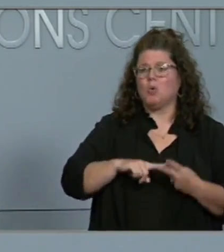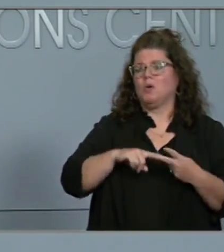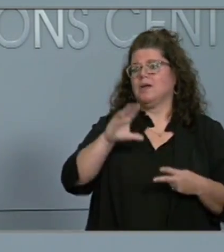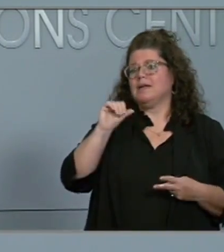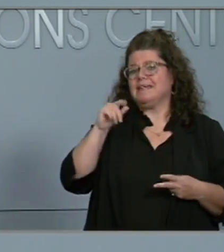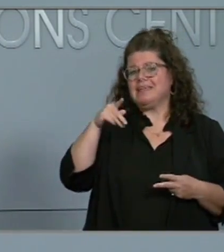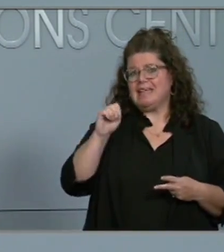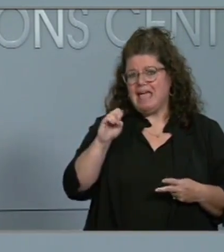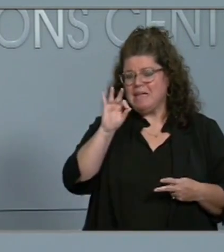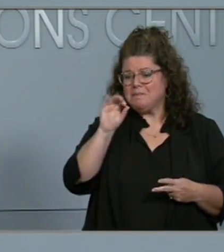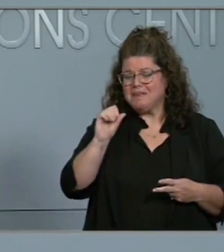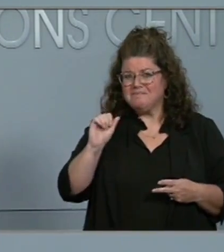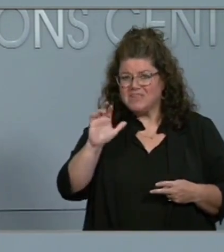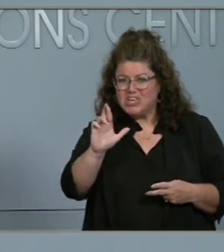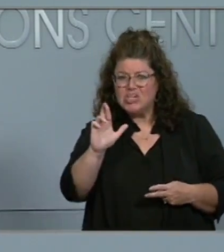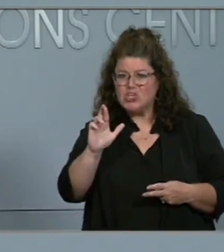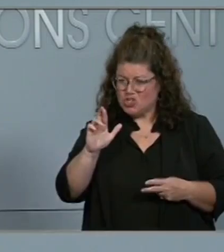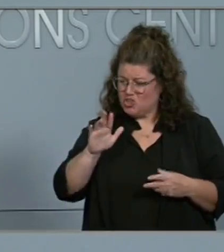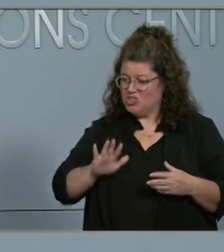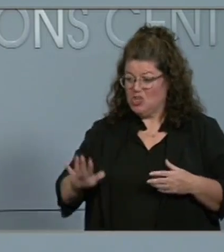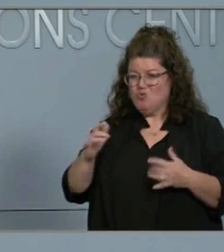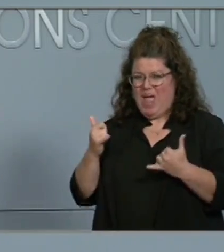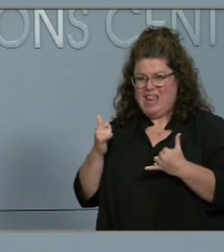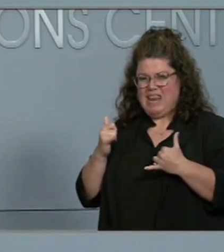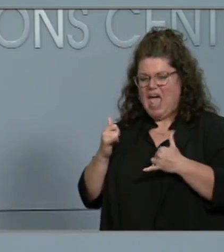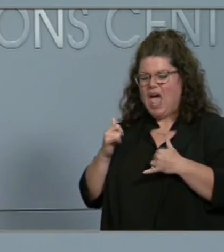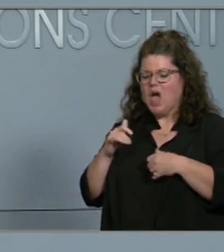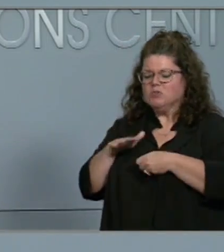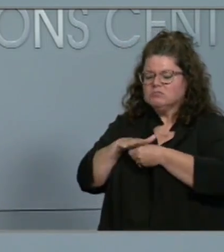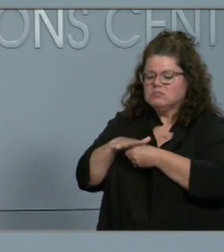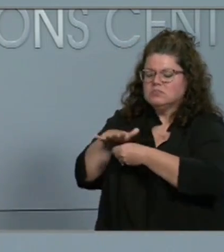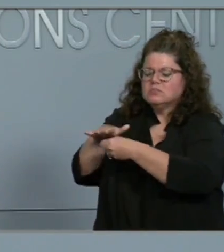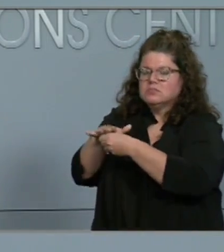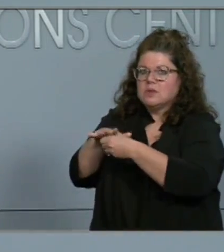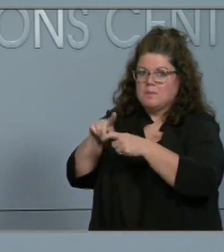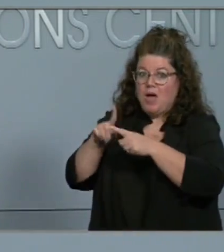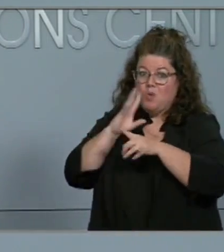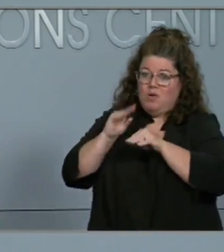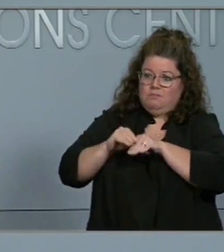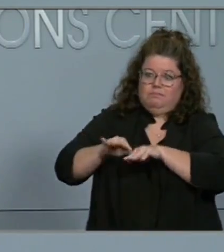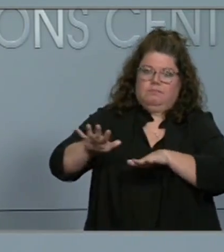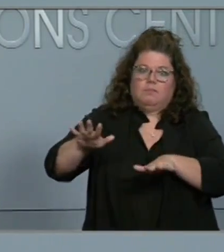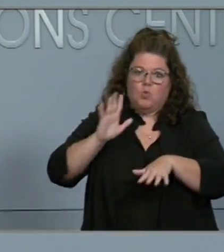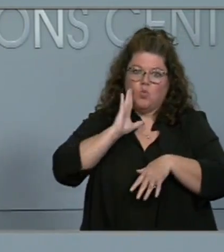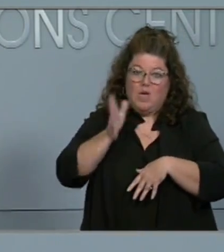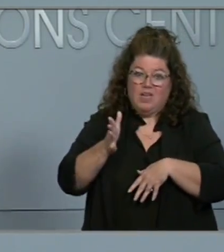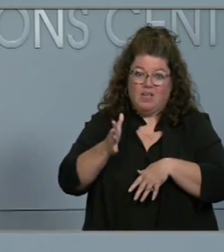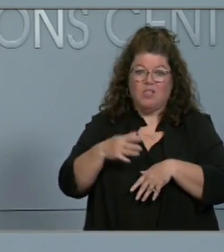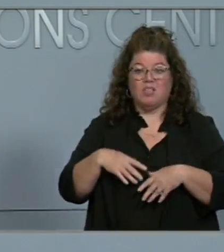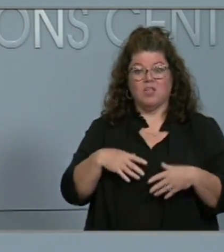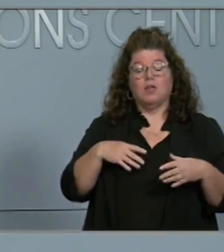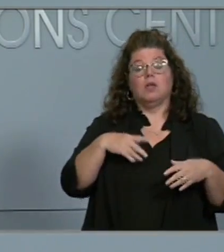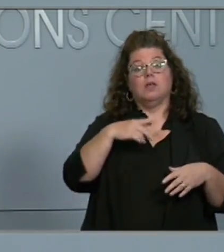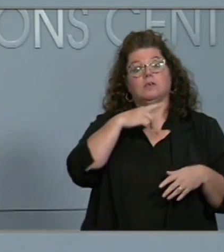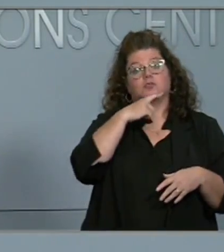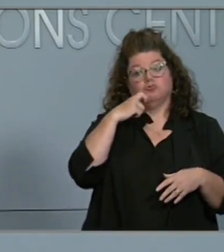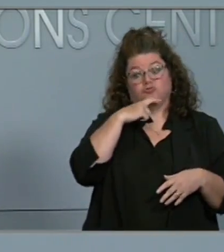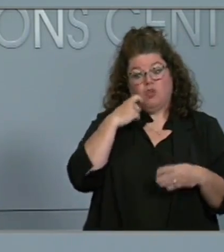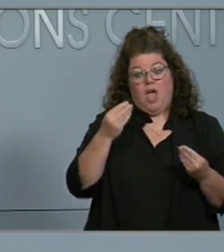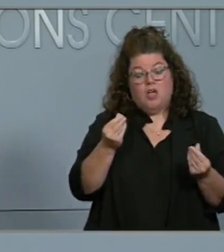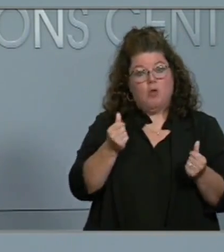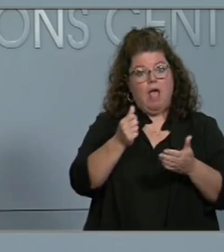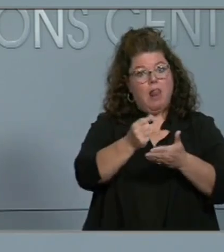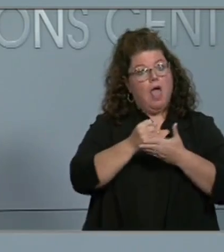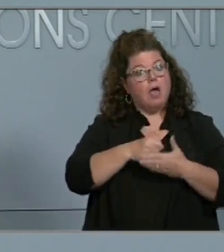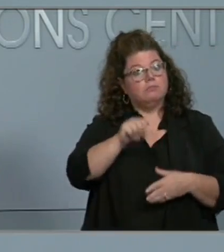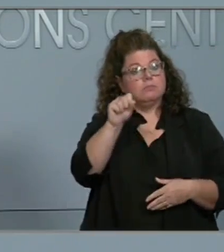moving inland. Again, it's in pockets right now. Again, does the ground saturation help us? Yes,